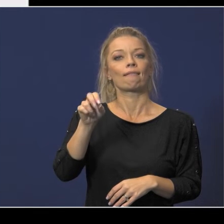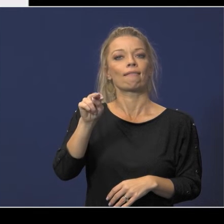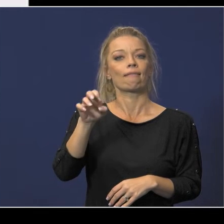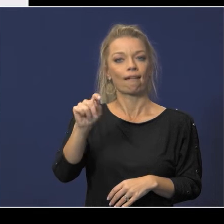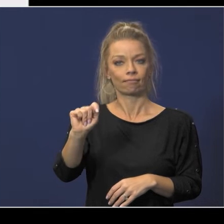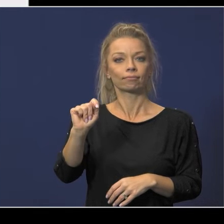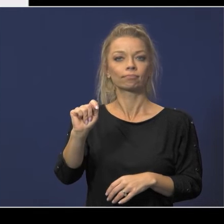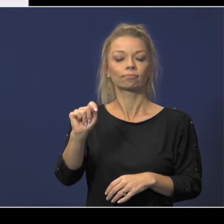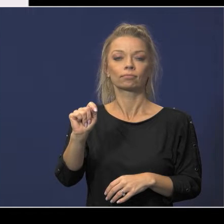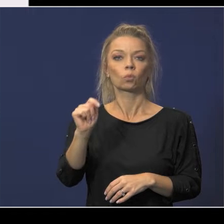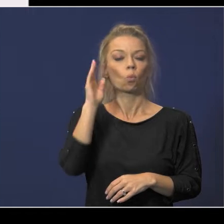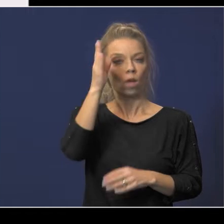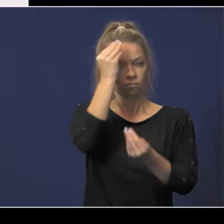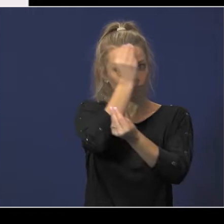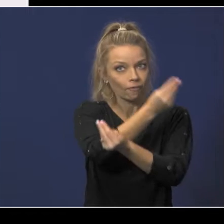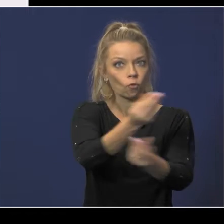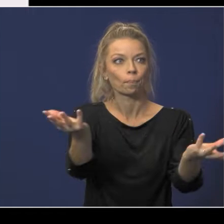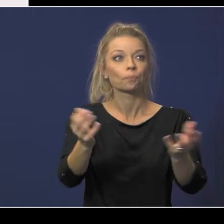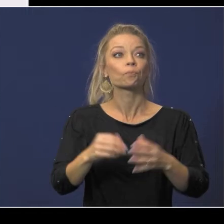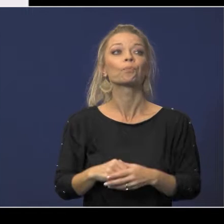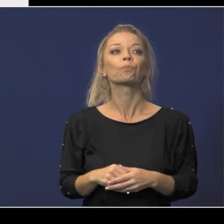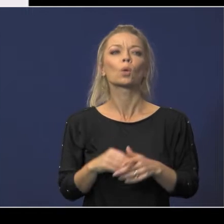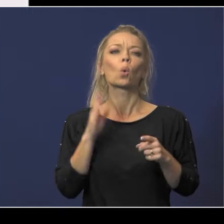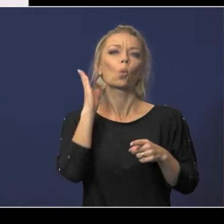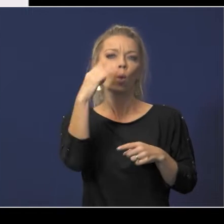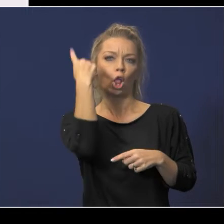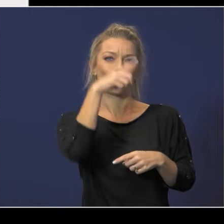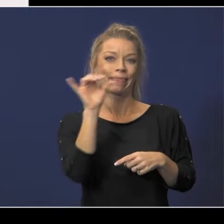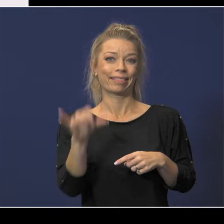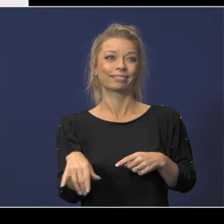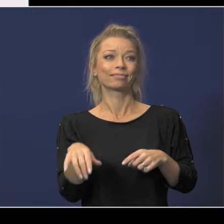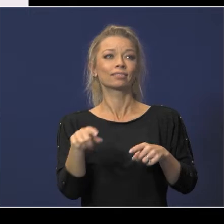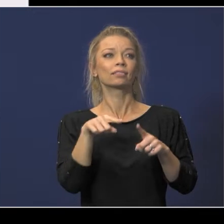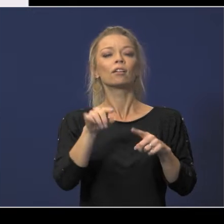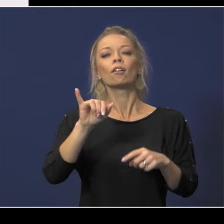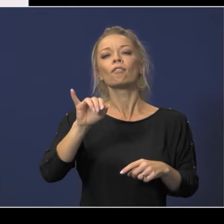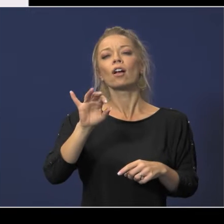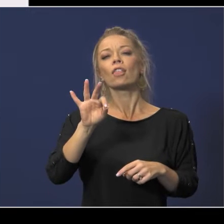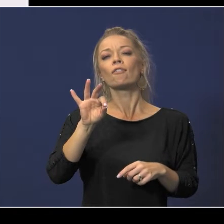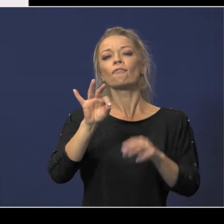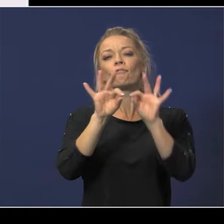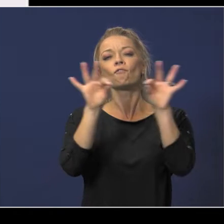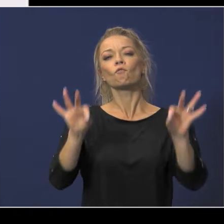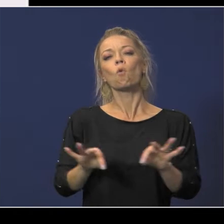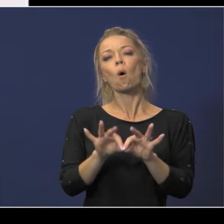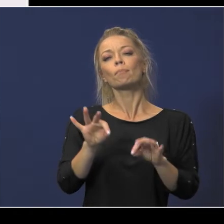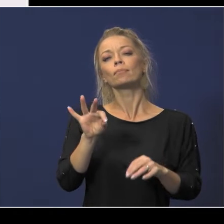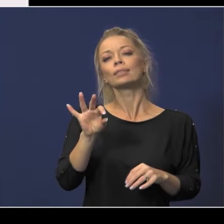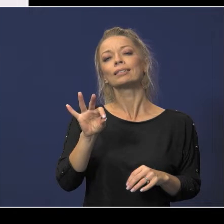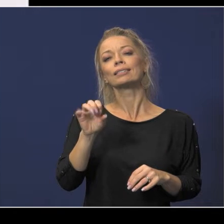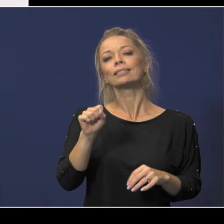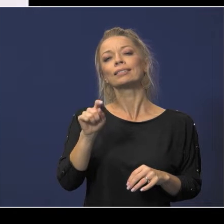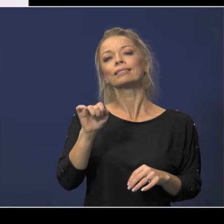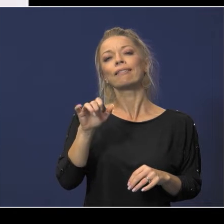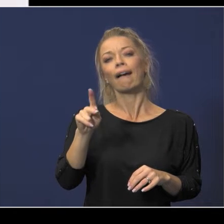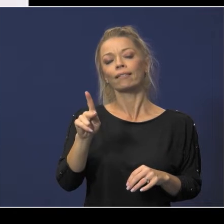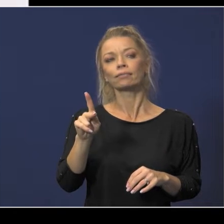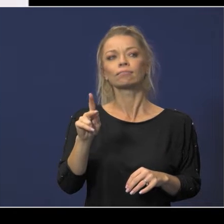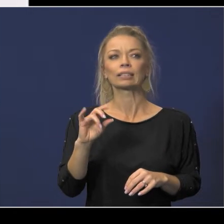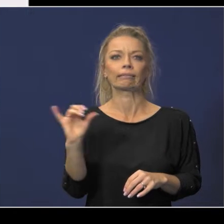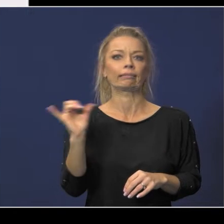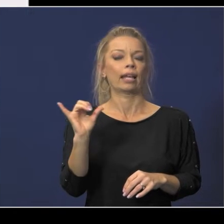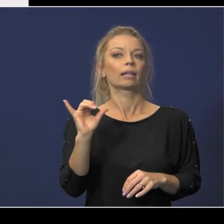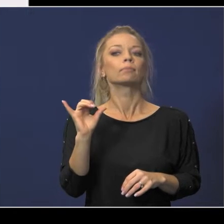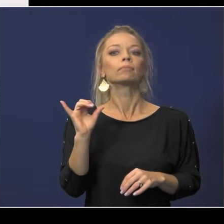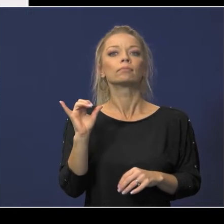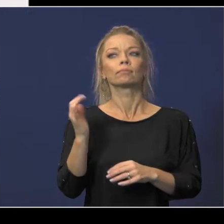the form stack will look like this the same we've used for for all previous boundary changes so the